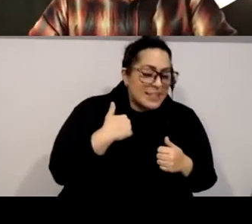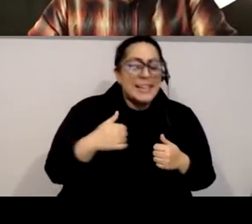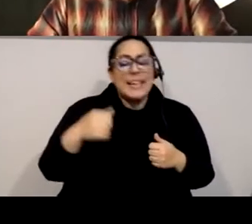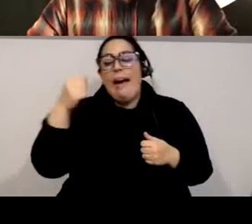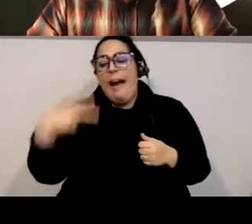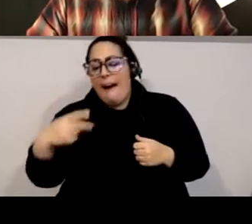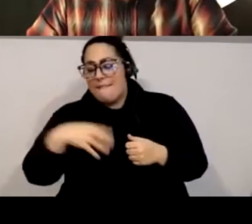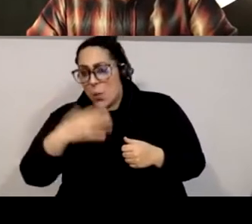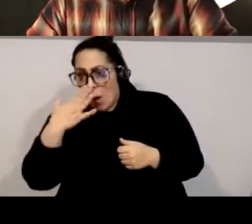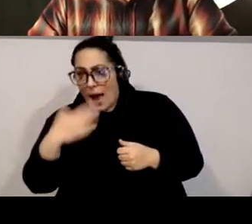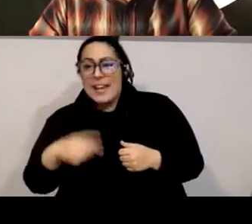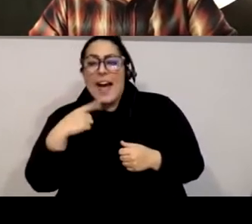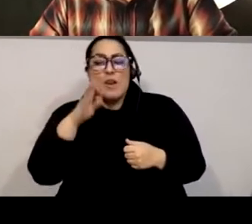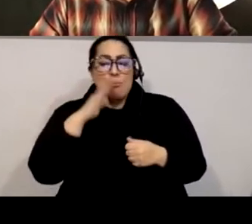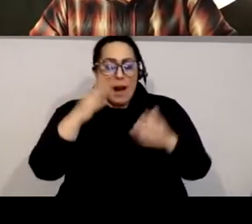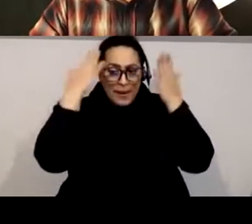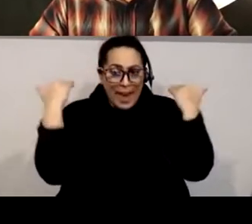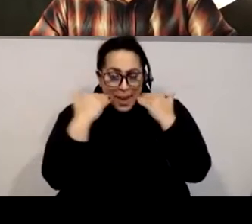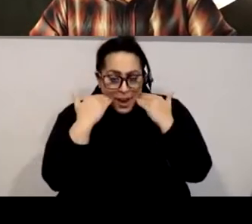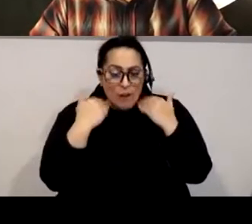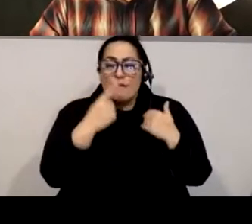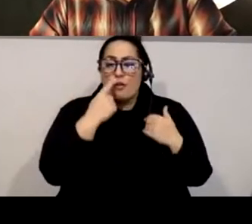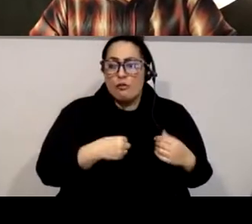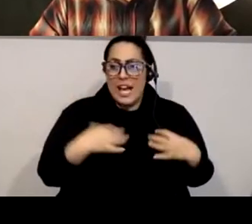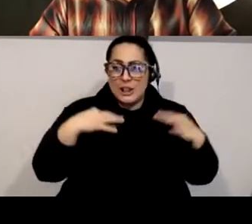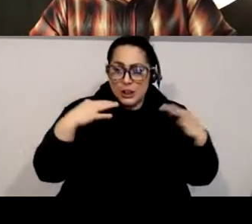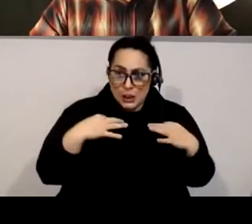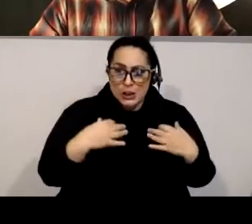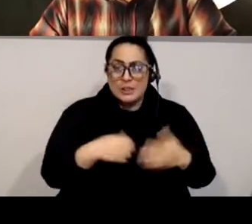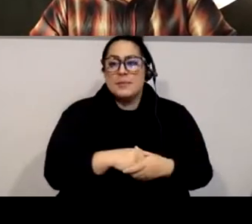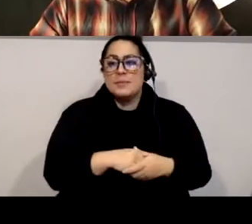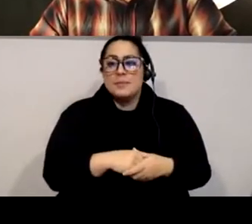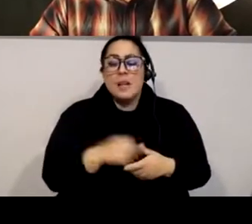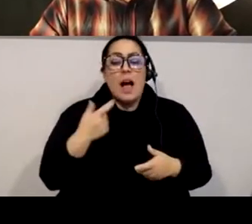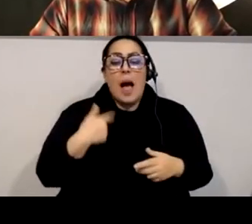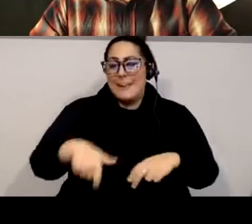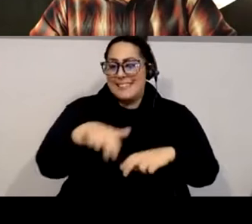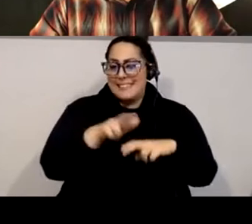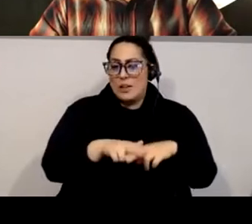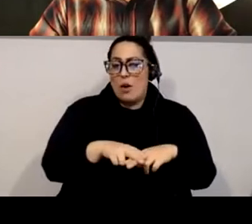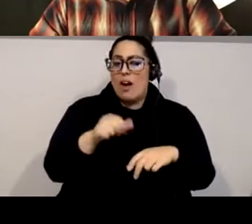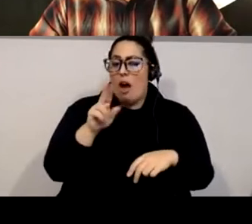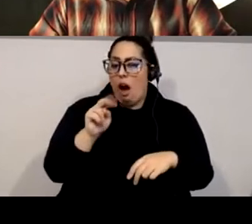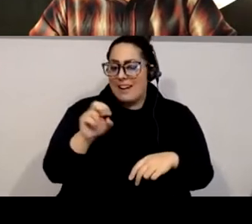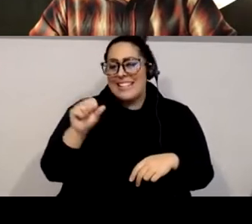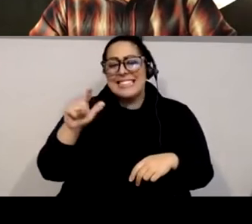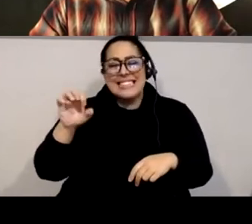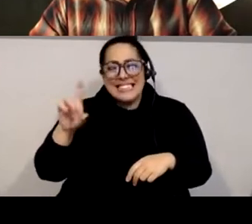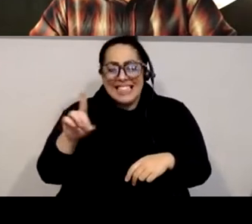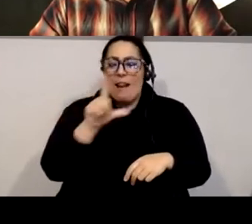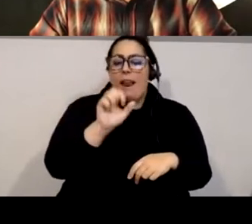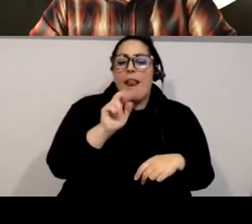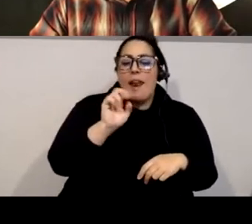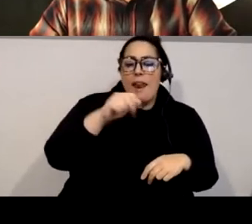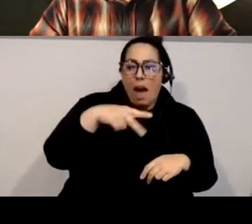wearing a red shirt. And I am speaking to you from unseated Lenape and Canarsie lands on the Lower East Side of Manhattan.